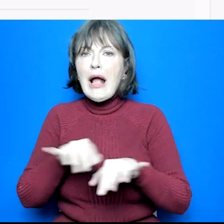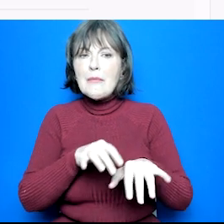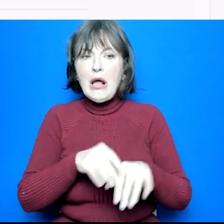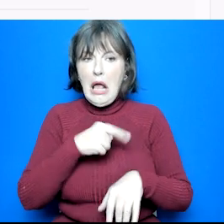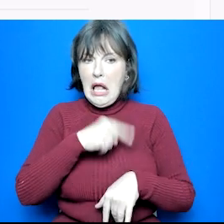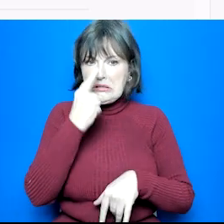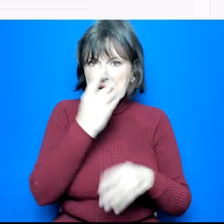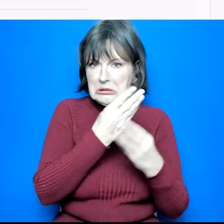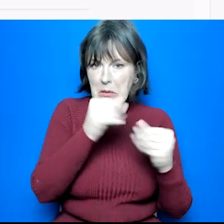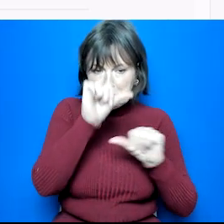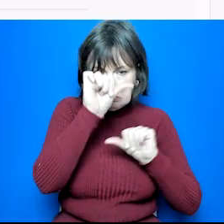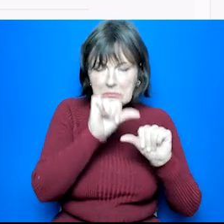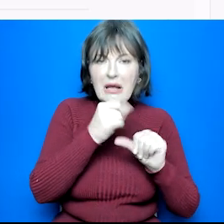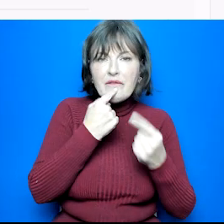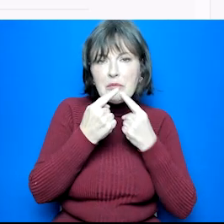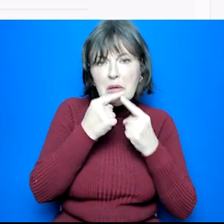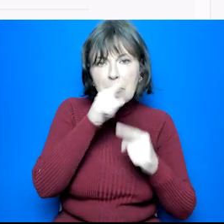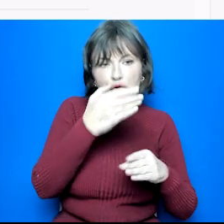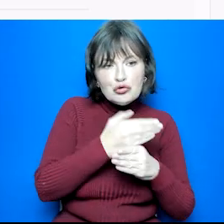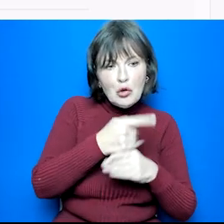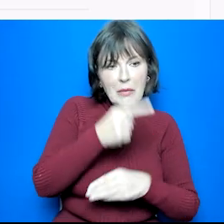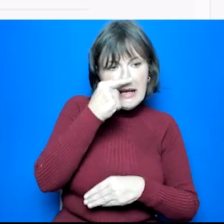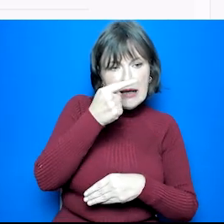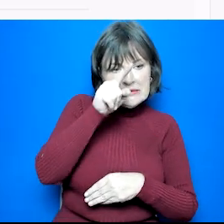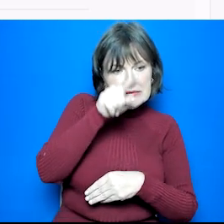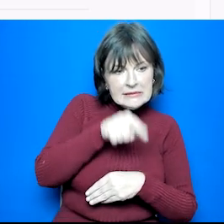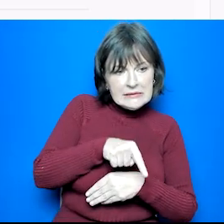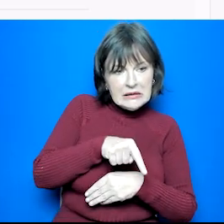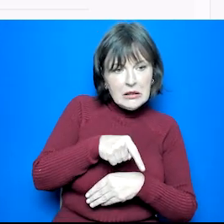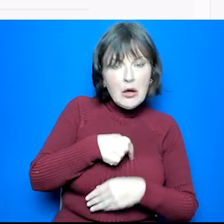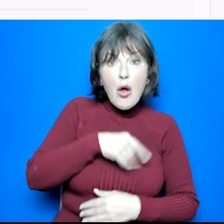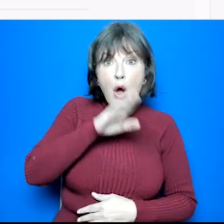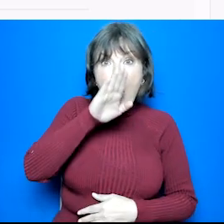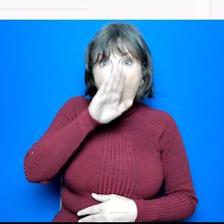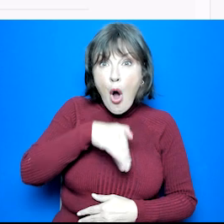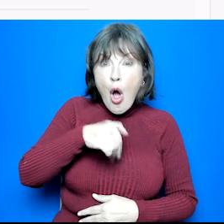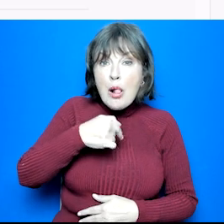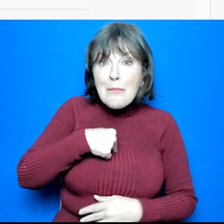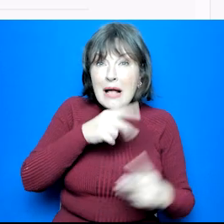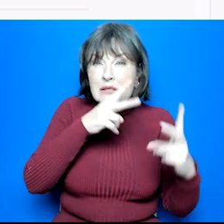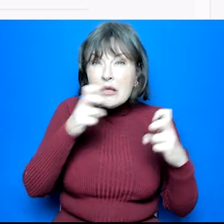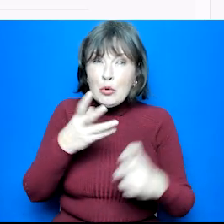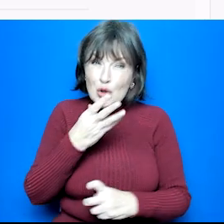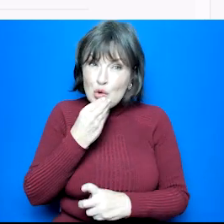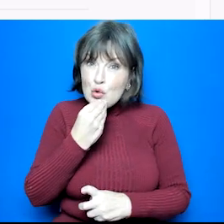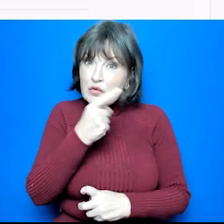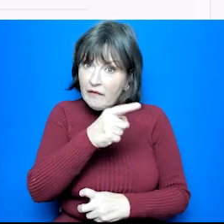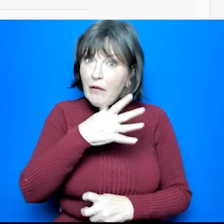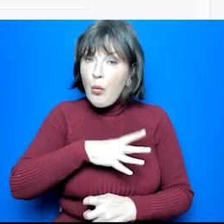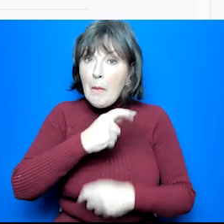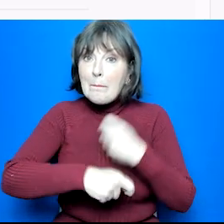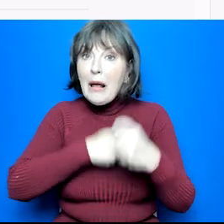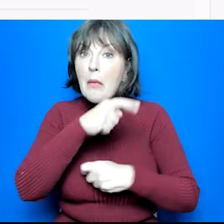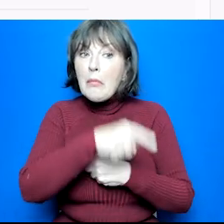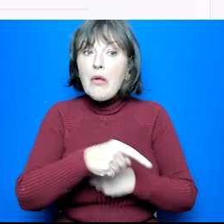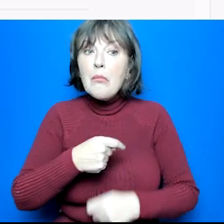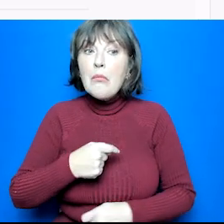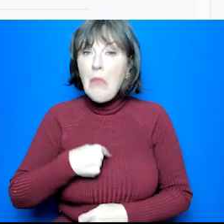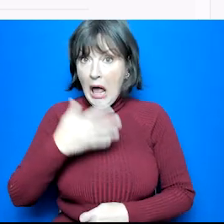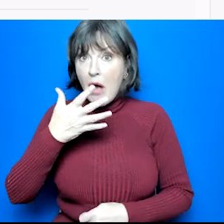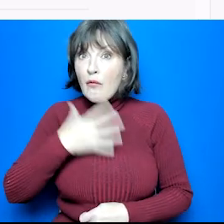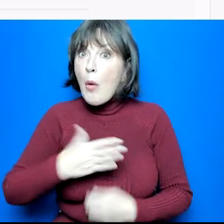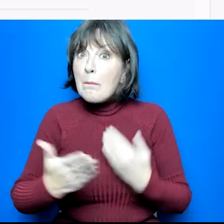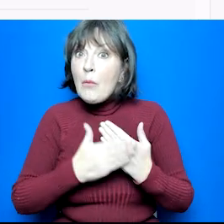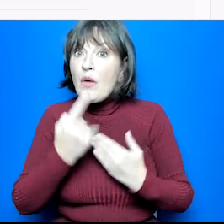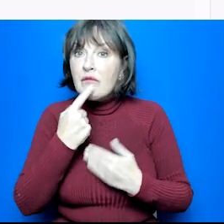information about the job, and I can also see that all of the options I typed in are useful for this. I can then click into